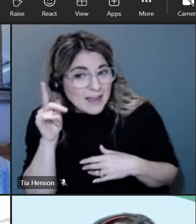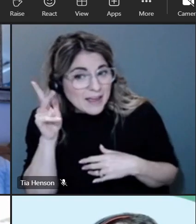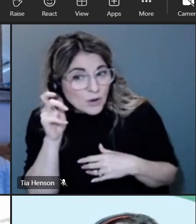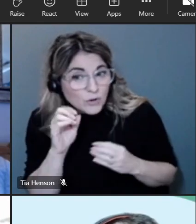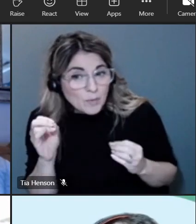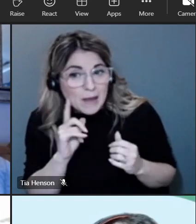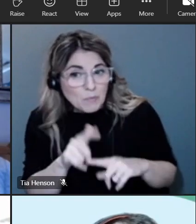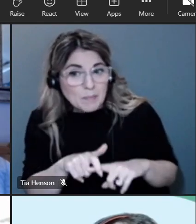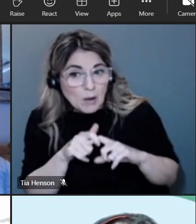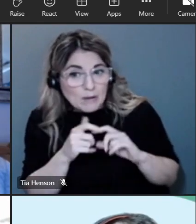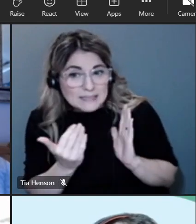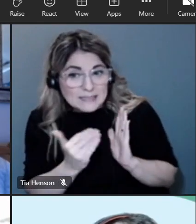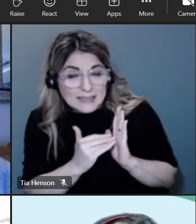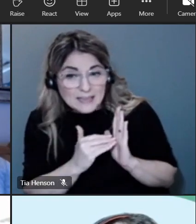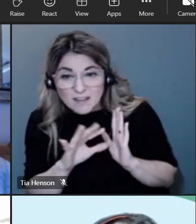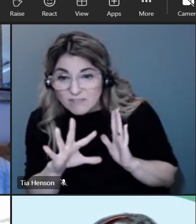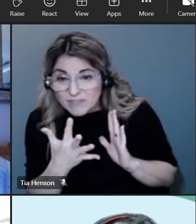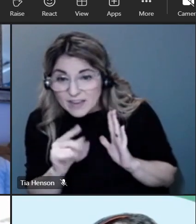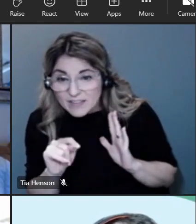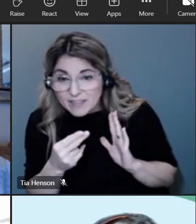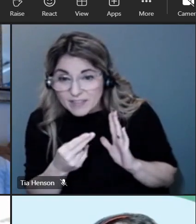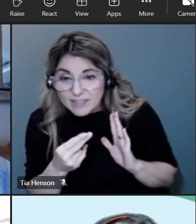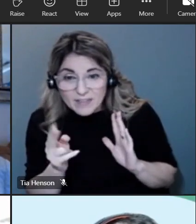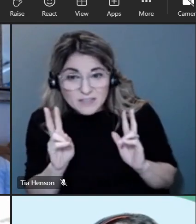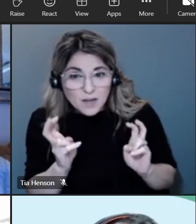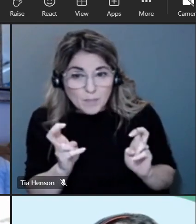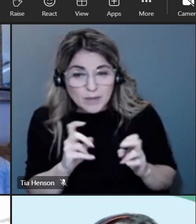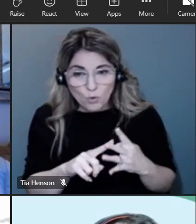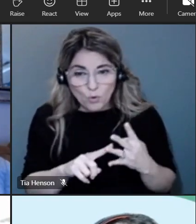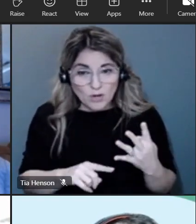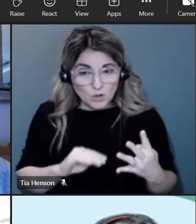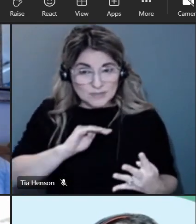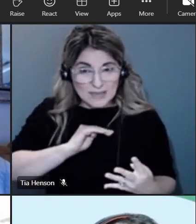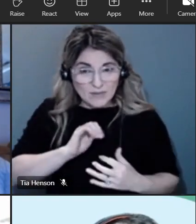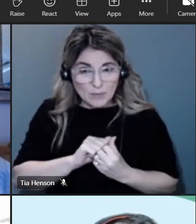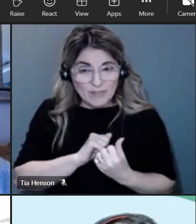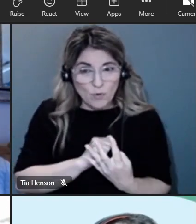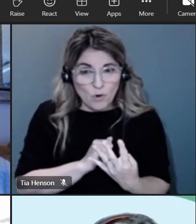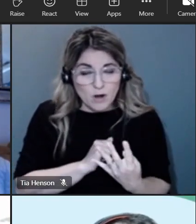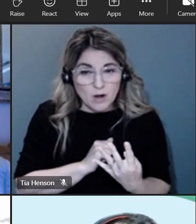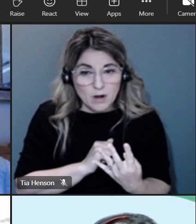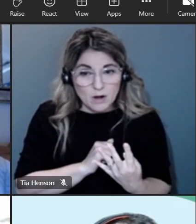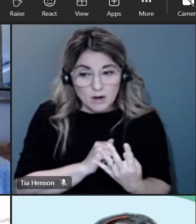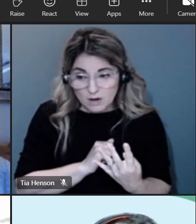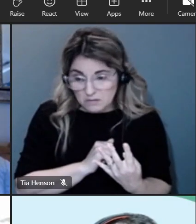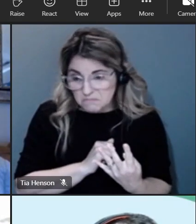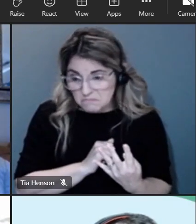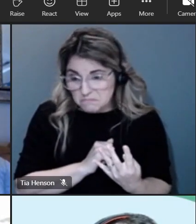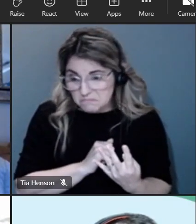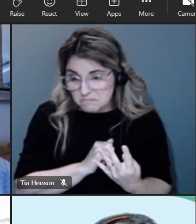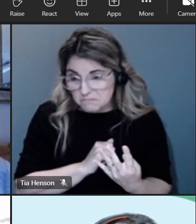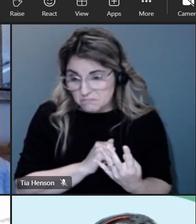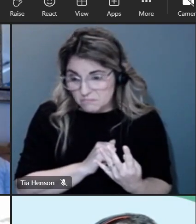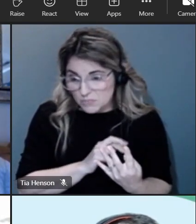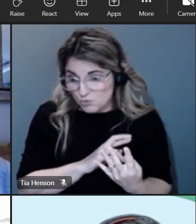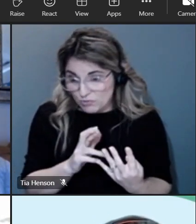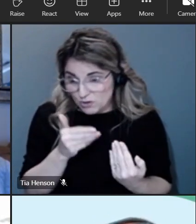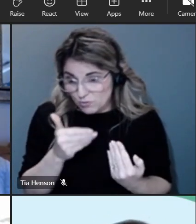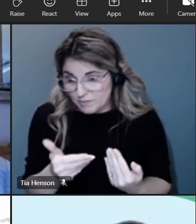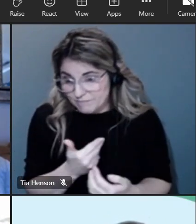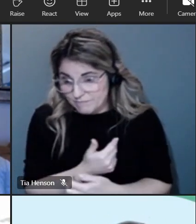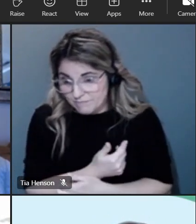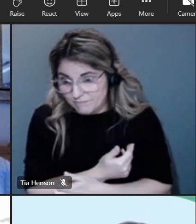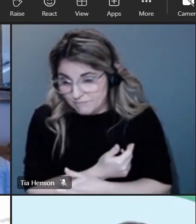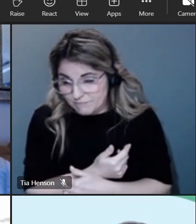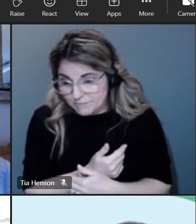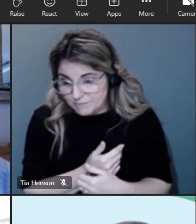any but i'll pause just to see if there's anything else or do these four um strike enough interest that i think we're ready to move move